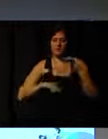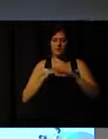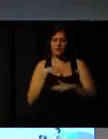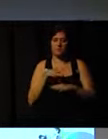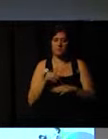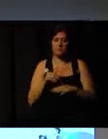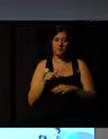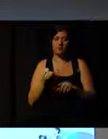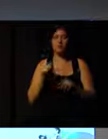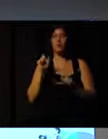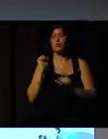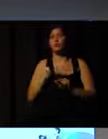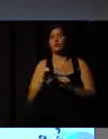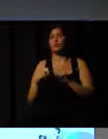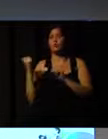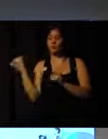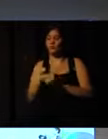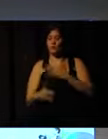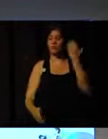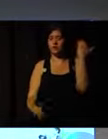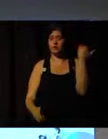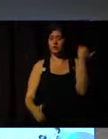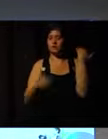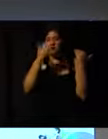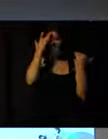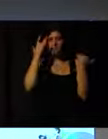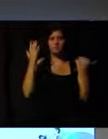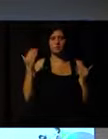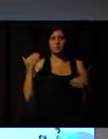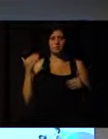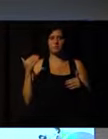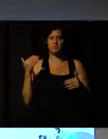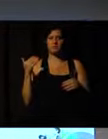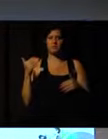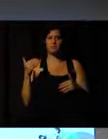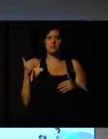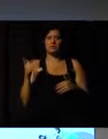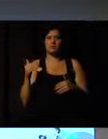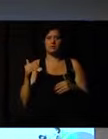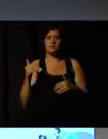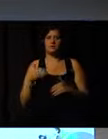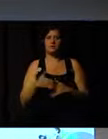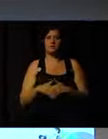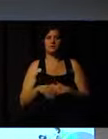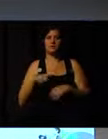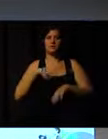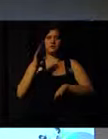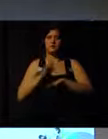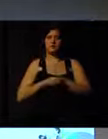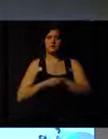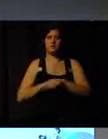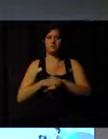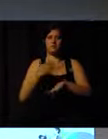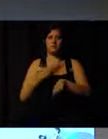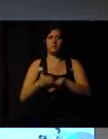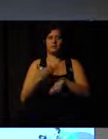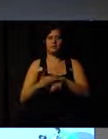So, people that are volunteers are more prepared, are more trained,